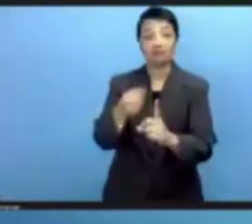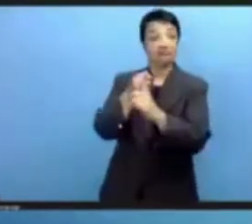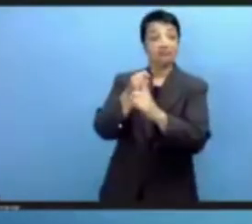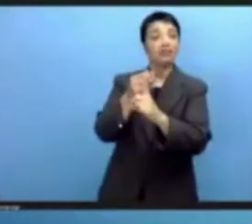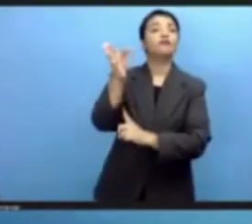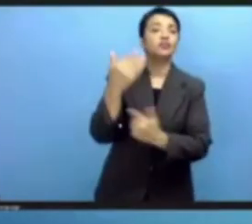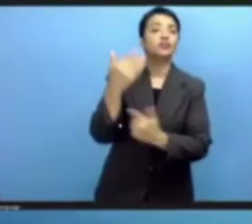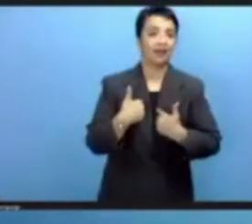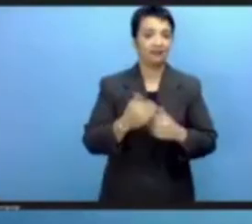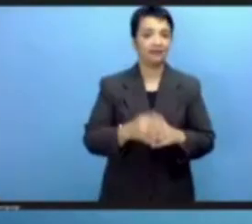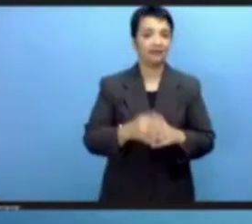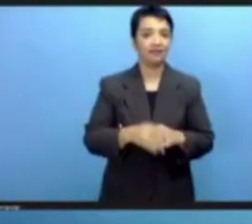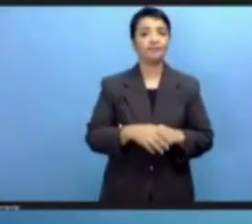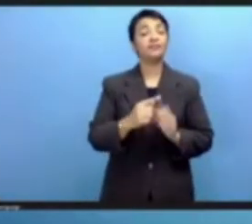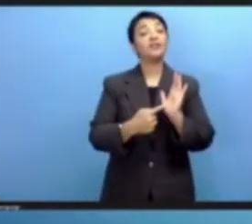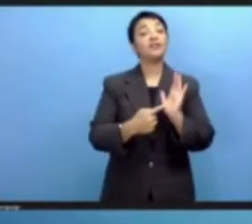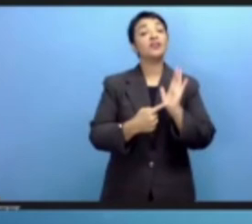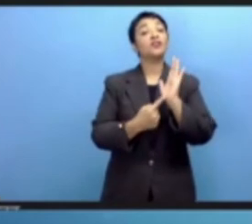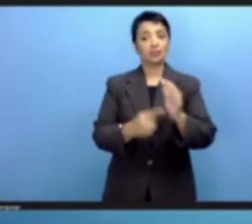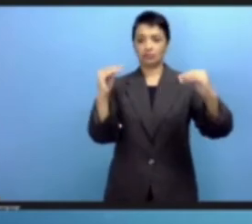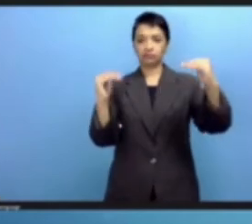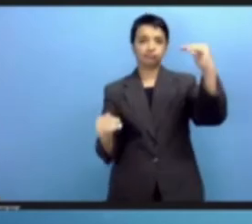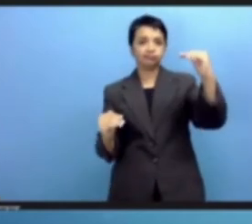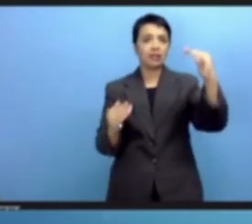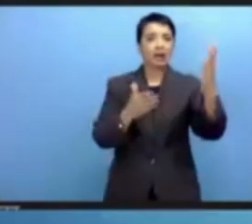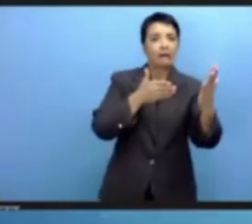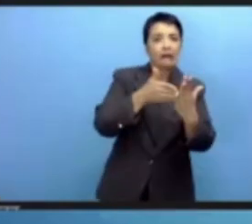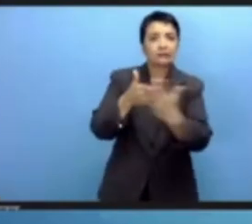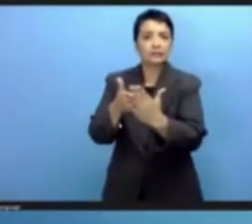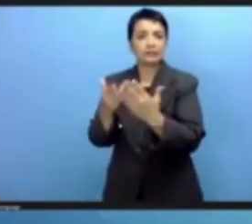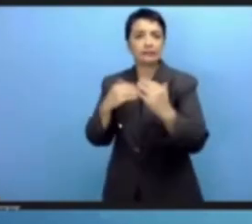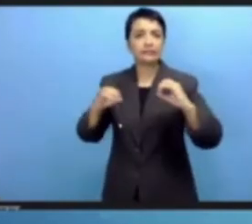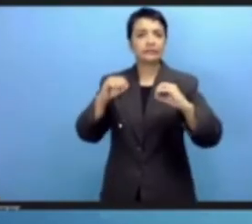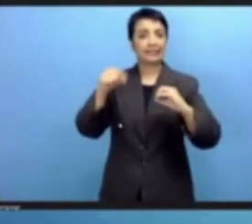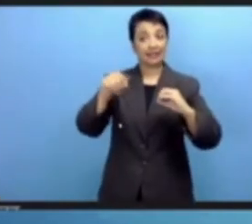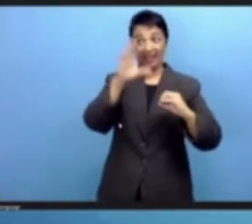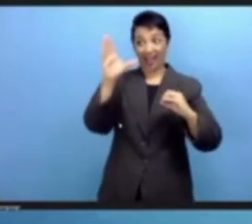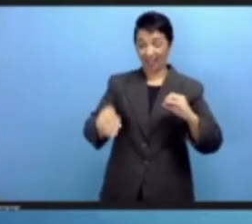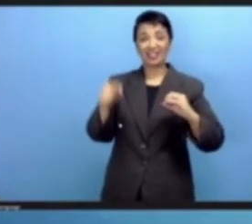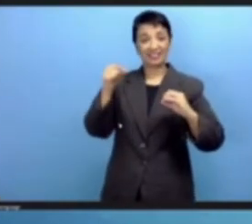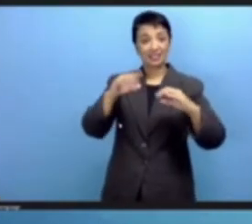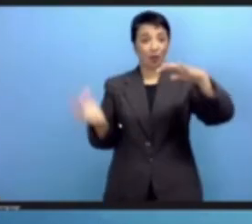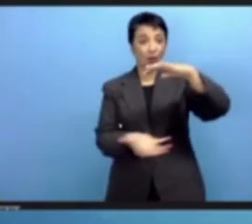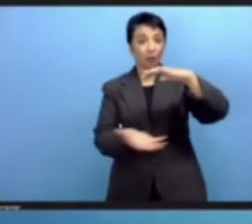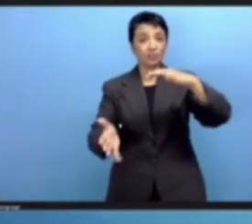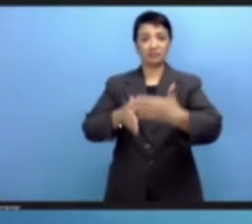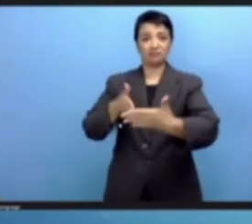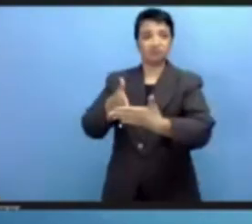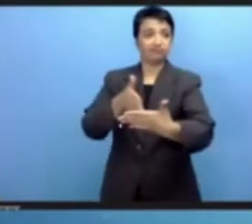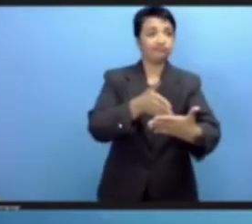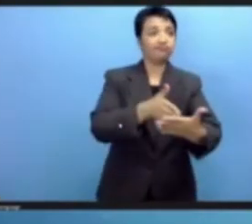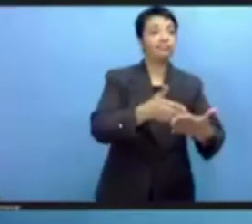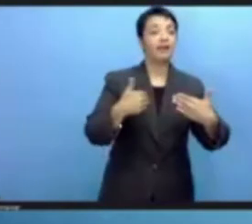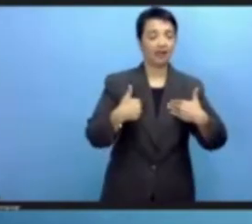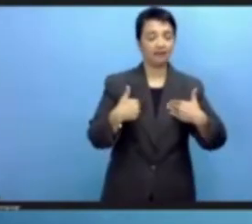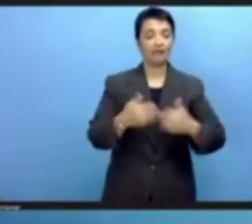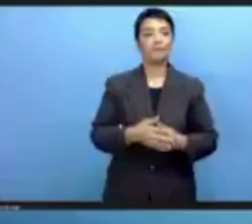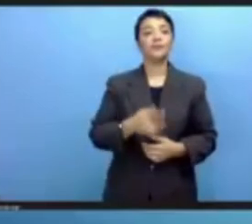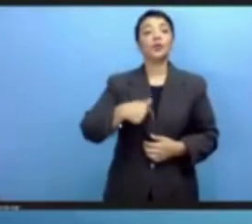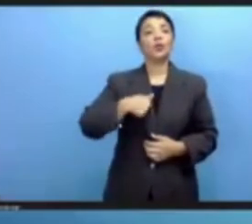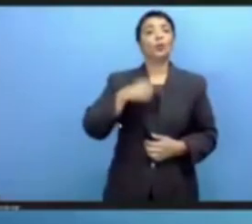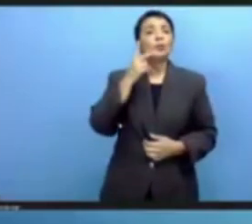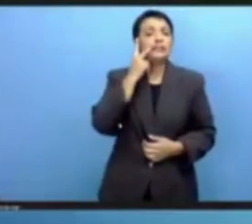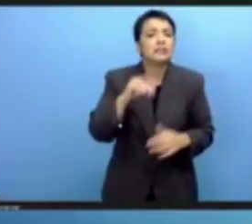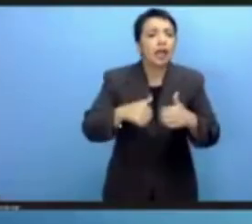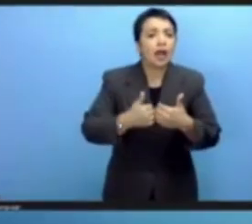continues to be a critical challenge in Africa and broadly throughout the global south. Greater effort can be placed in contextualizing